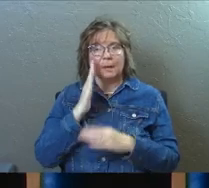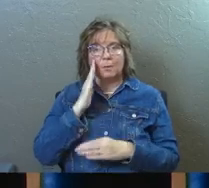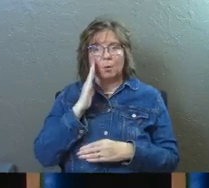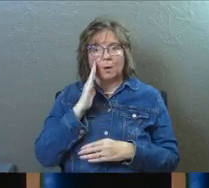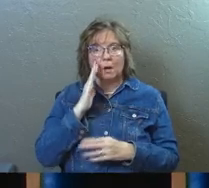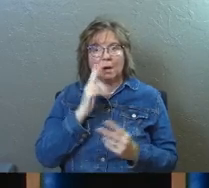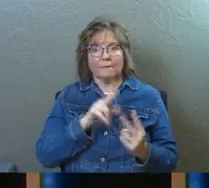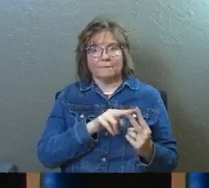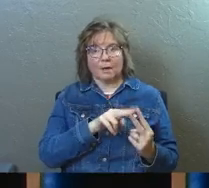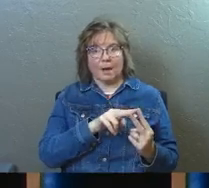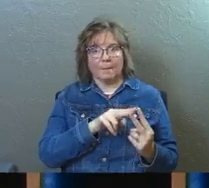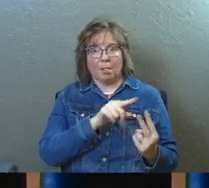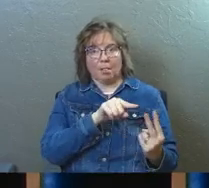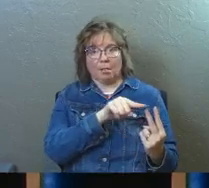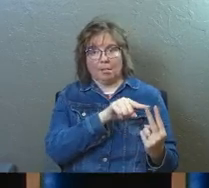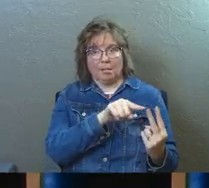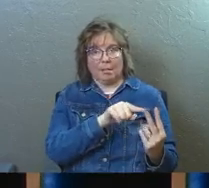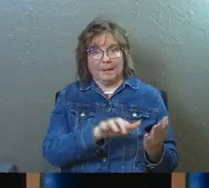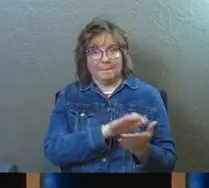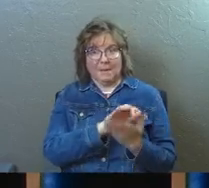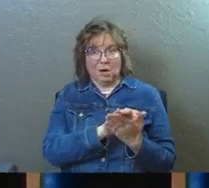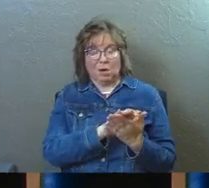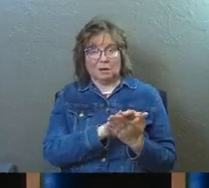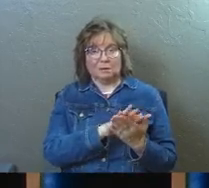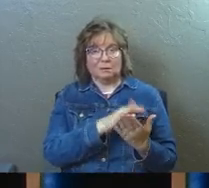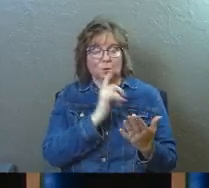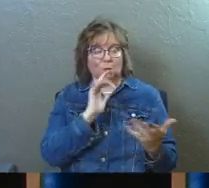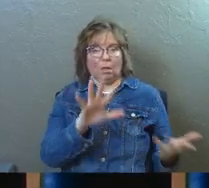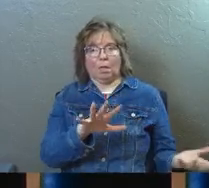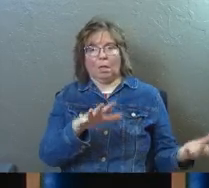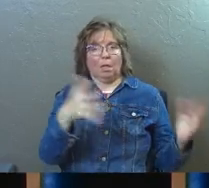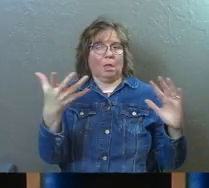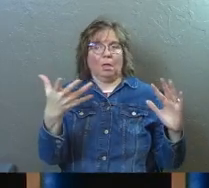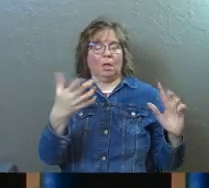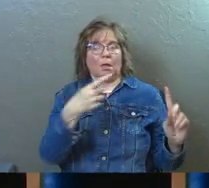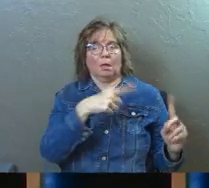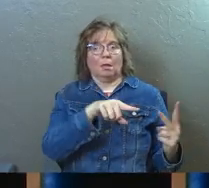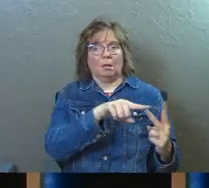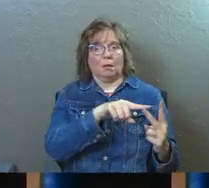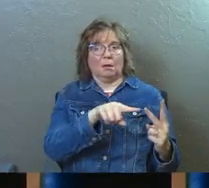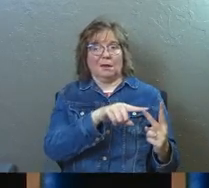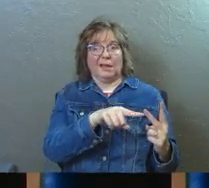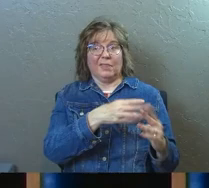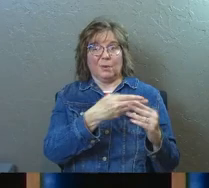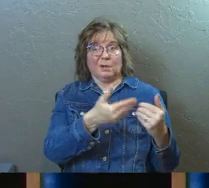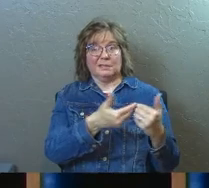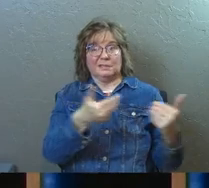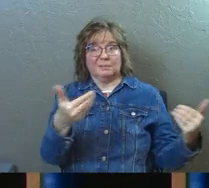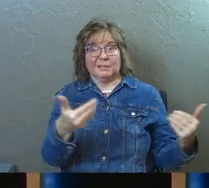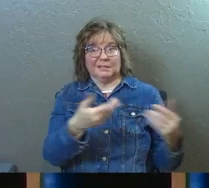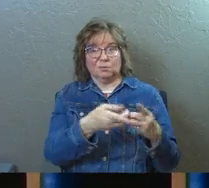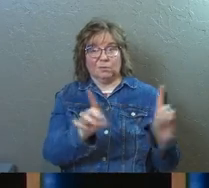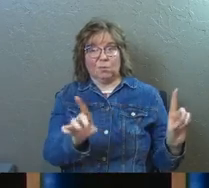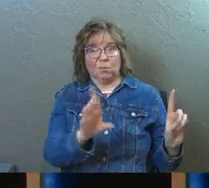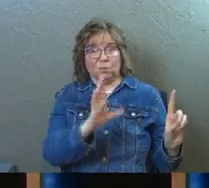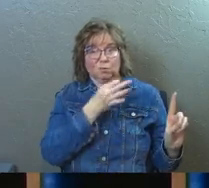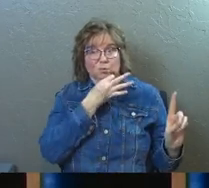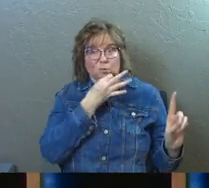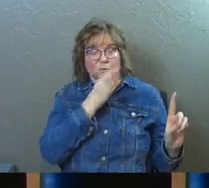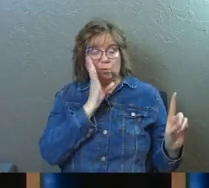aware of a couple, a married couple who was in crisis and they were about to split and maybe divorce.